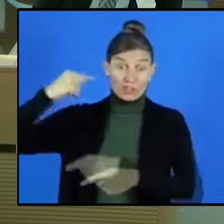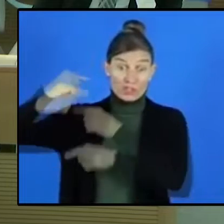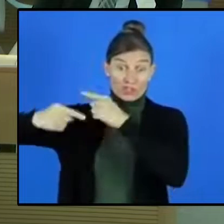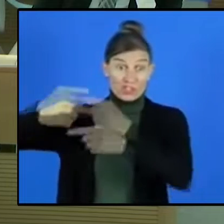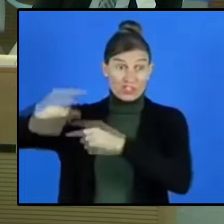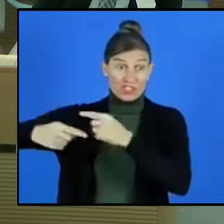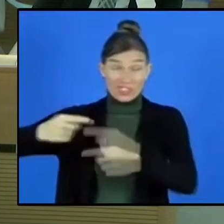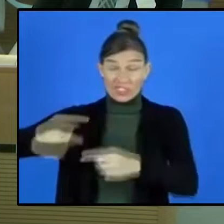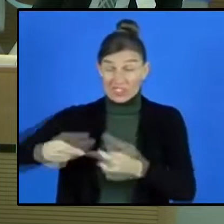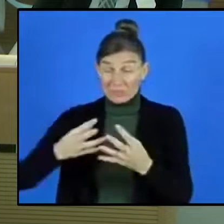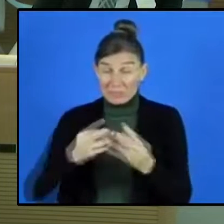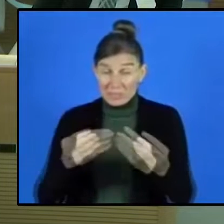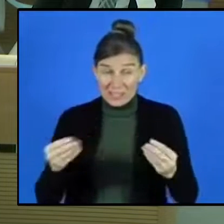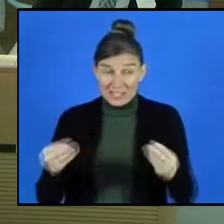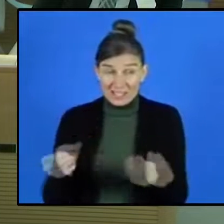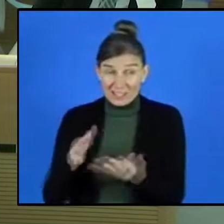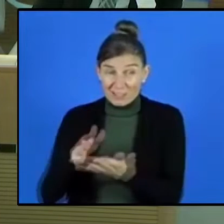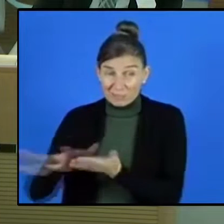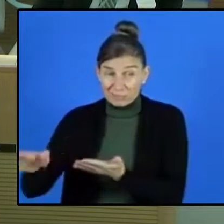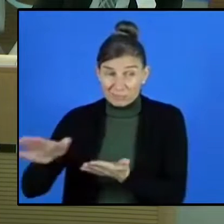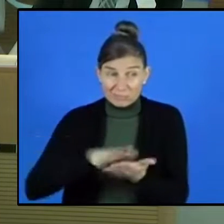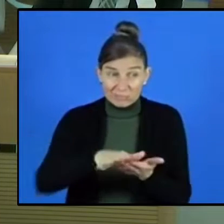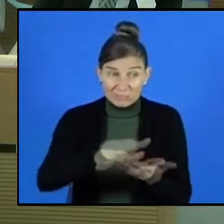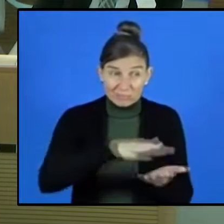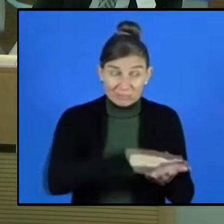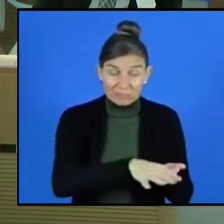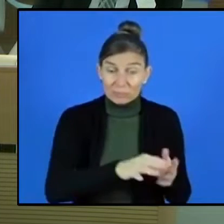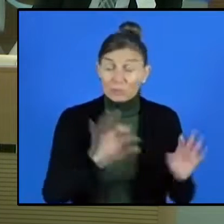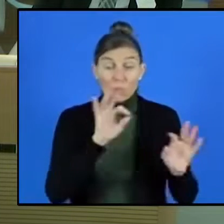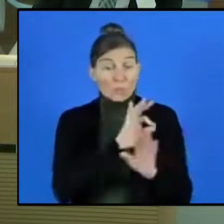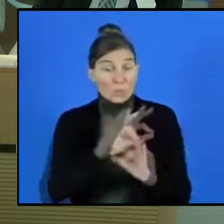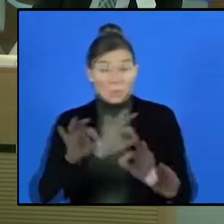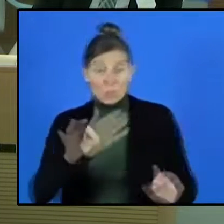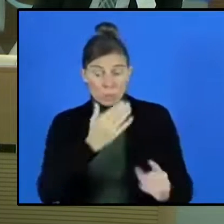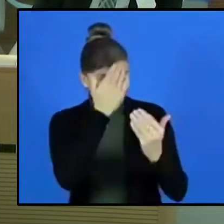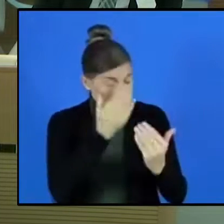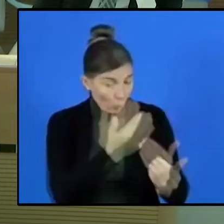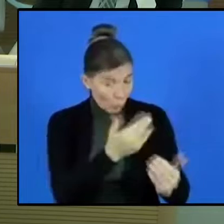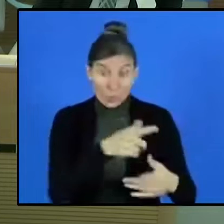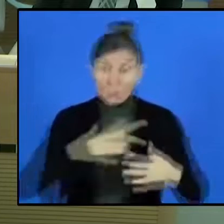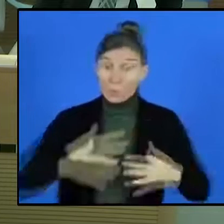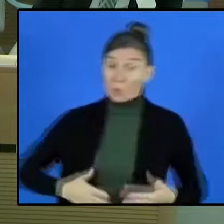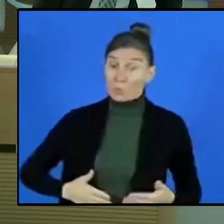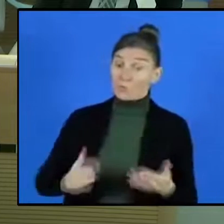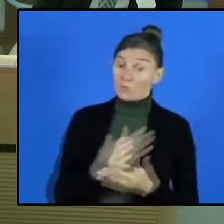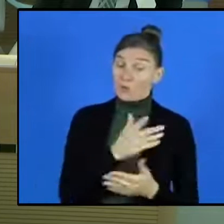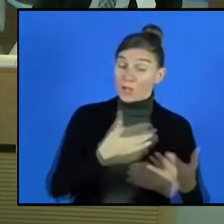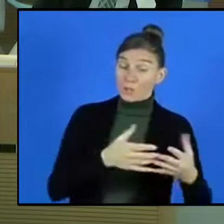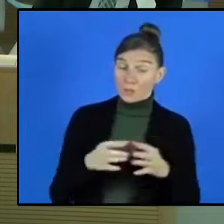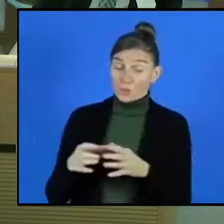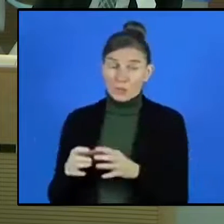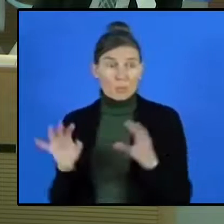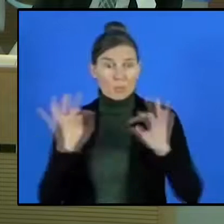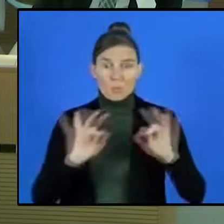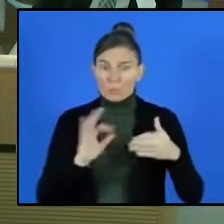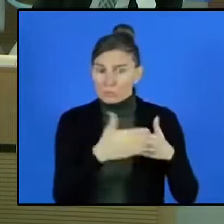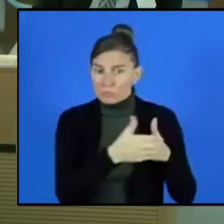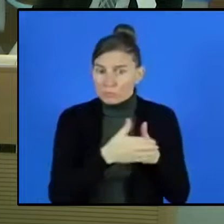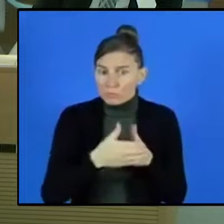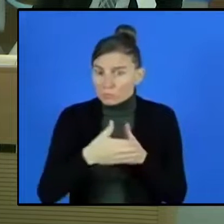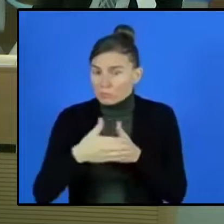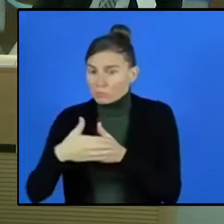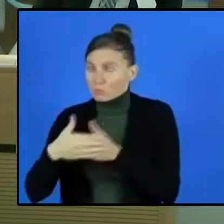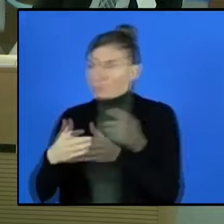There has been no recognition of the attacks by international human rights groups, as in these cases it is difficult for outsiders to